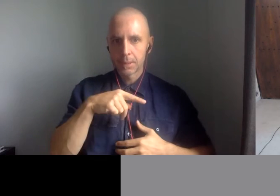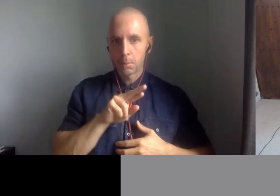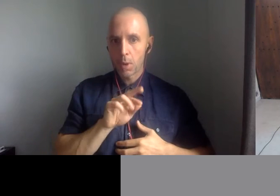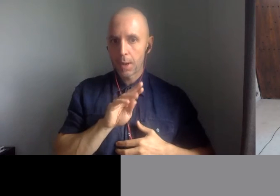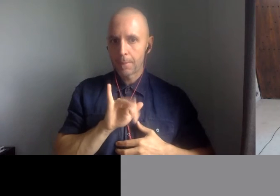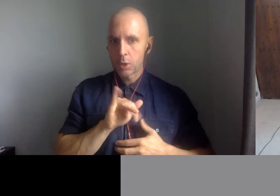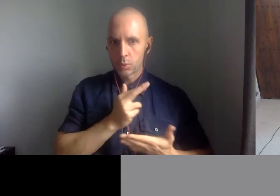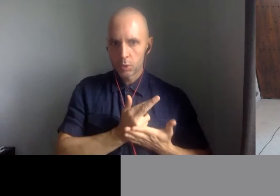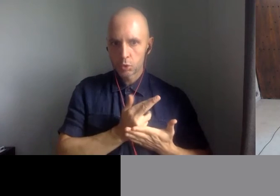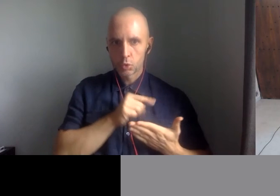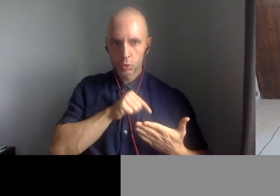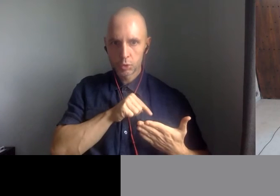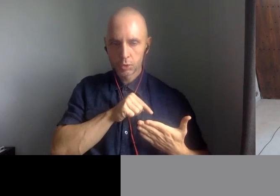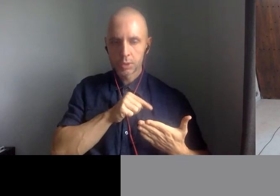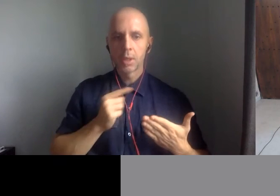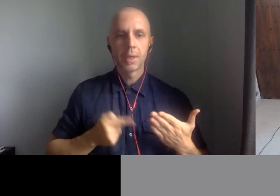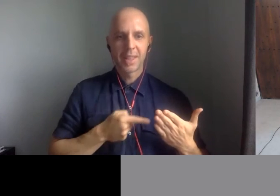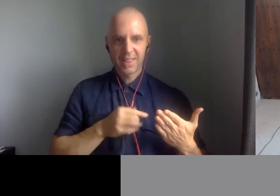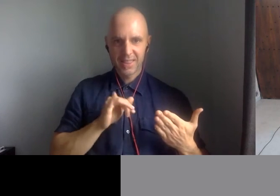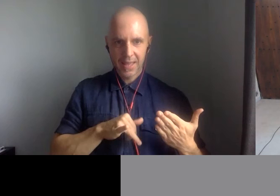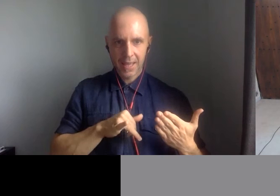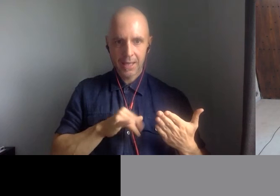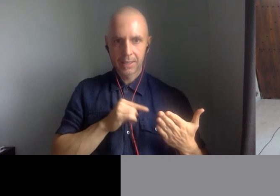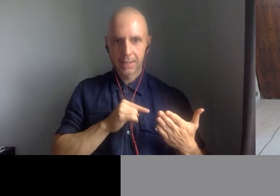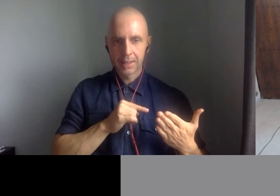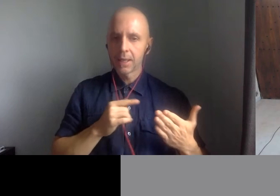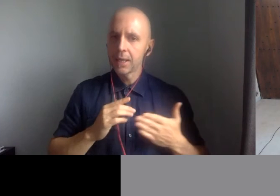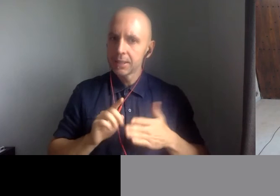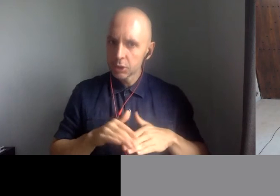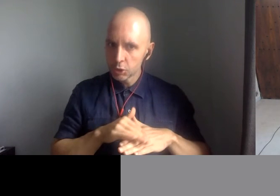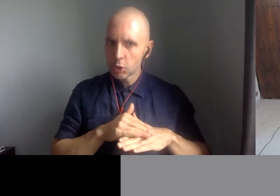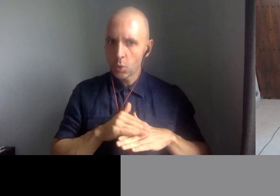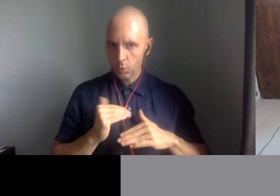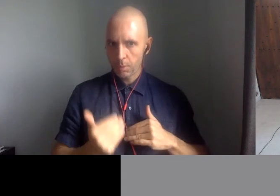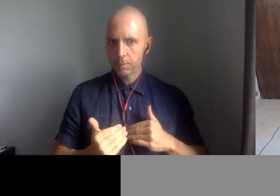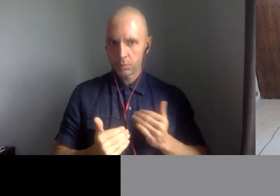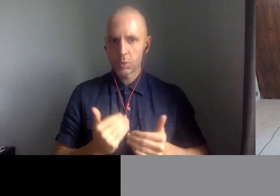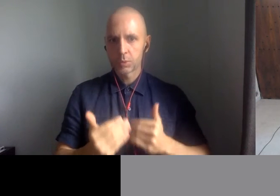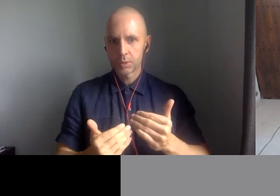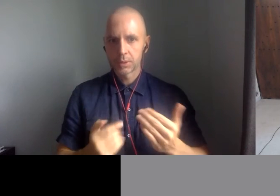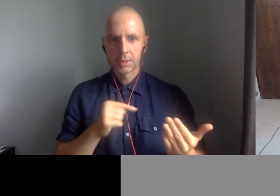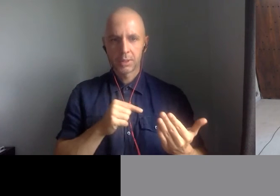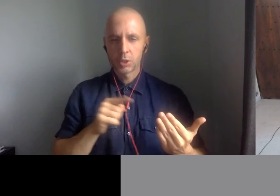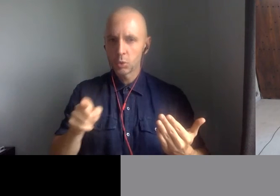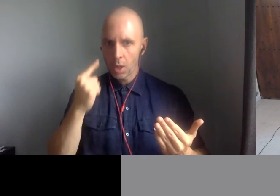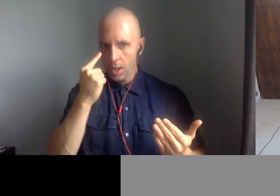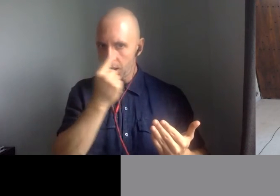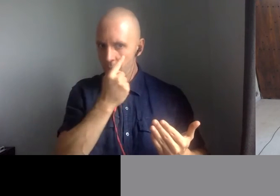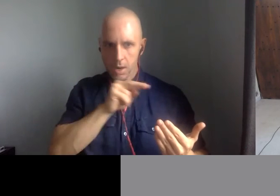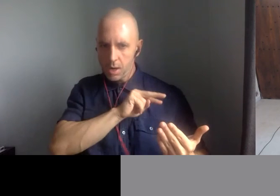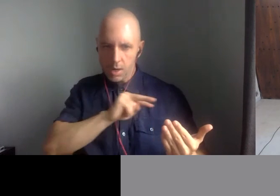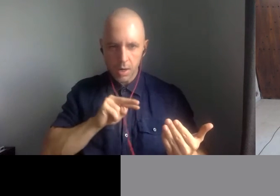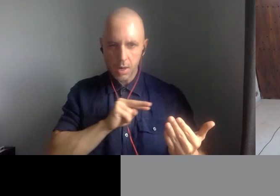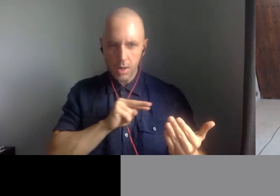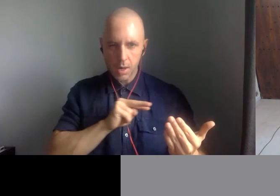fast. The primary research is a slow process. It means pouring over hundreds,